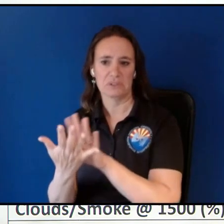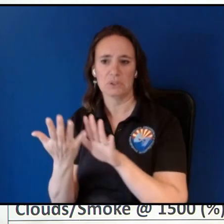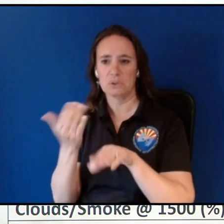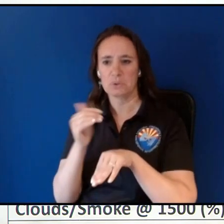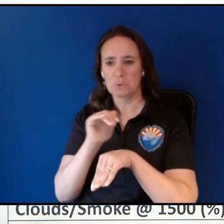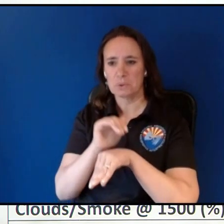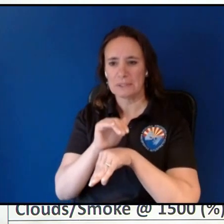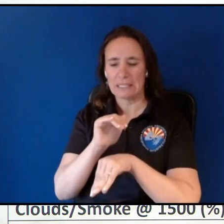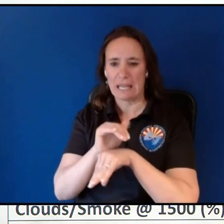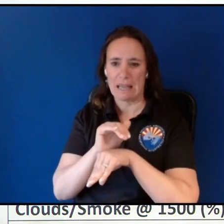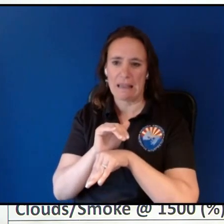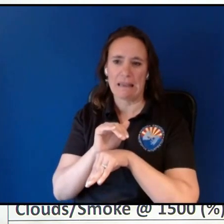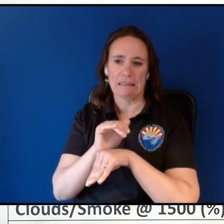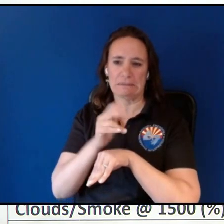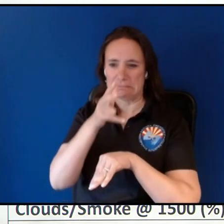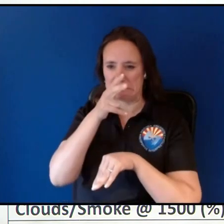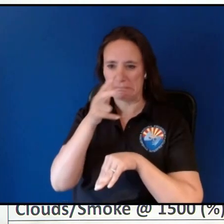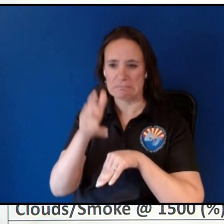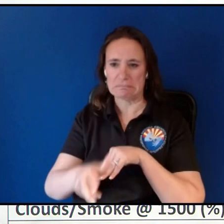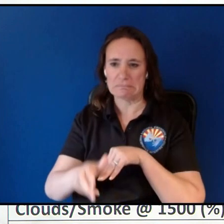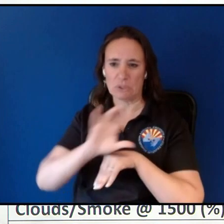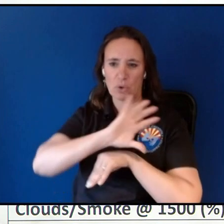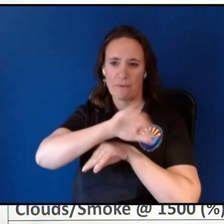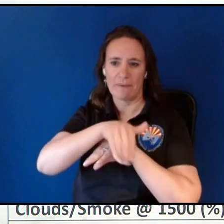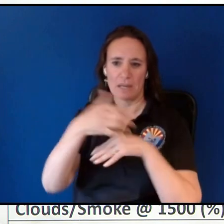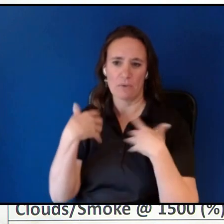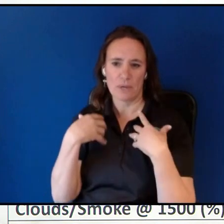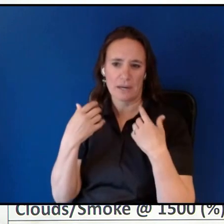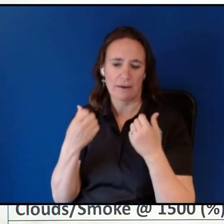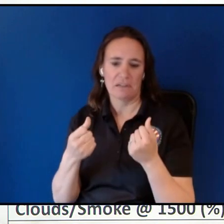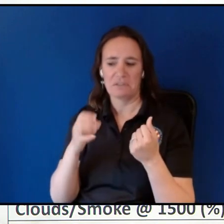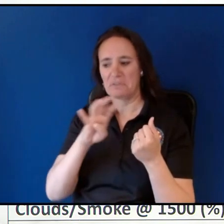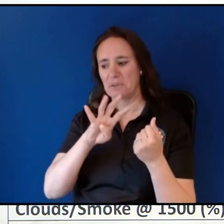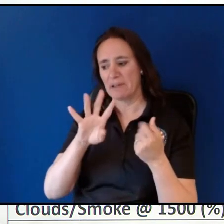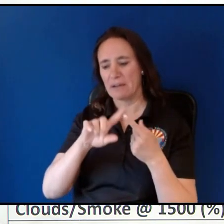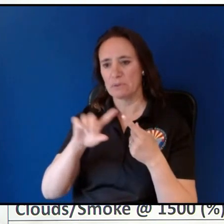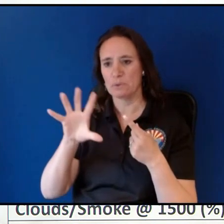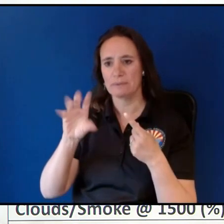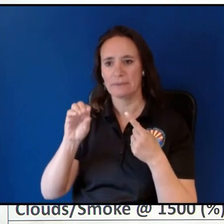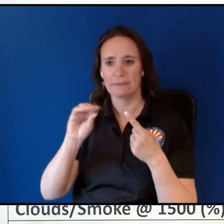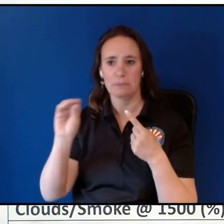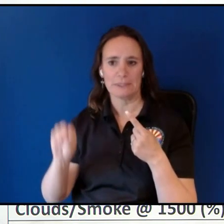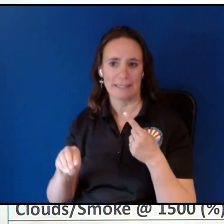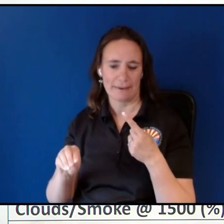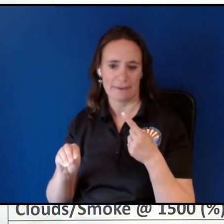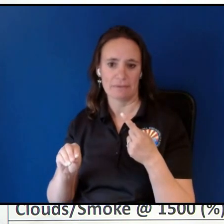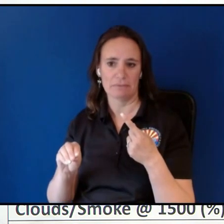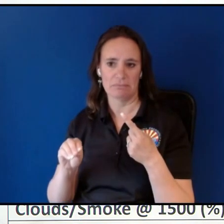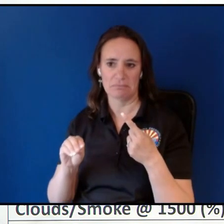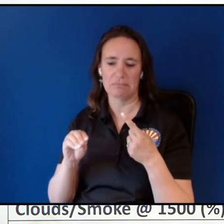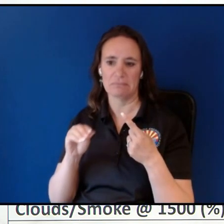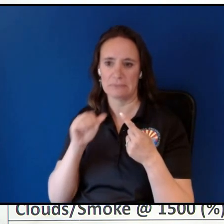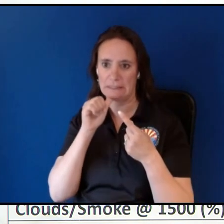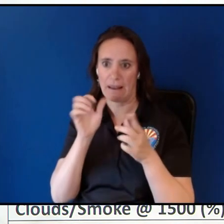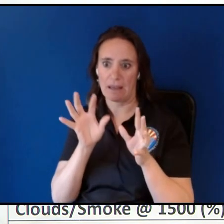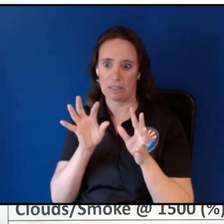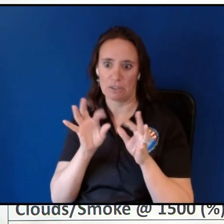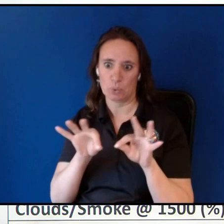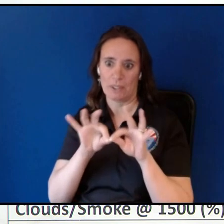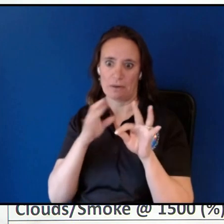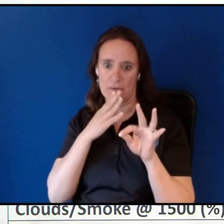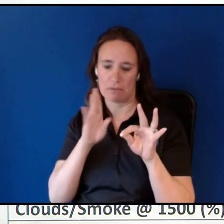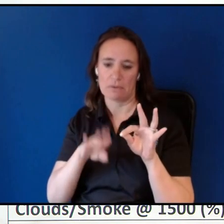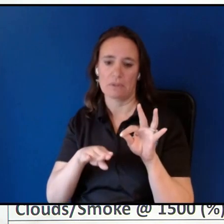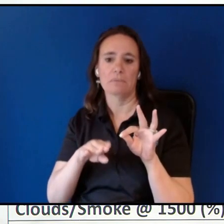recoveries probably close to 45 50 percent still not critical by any means but certainly a big